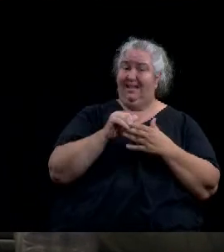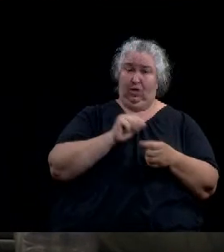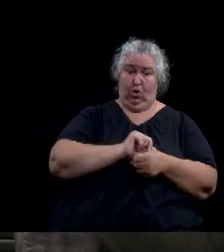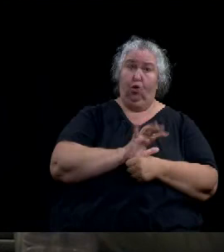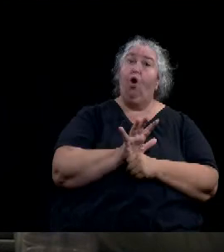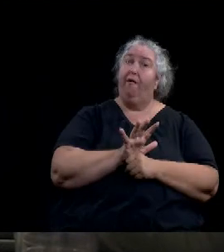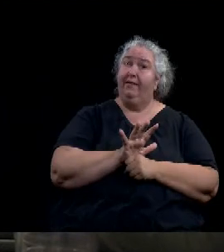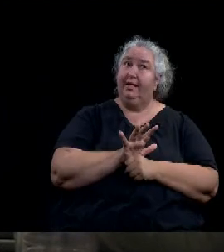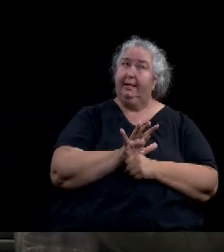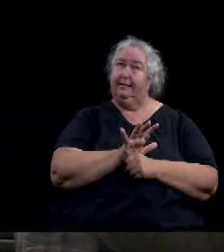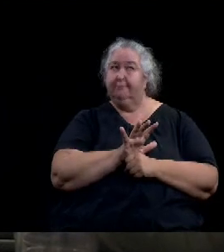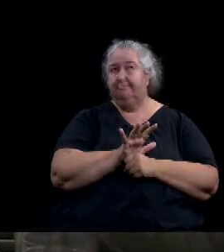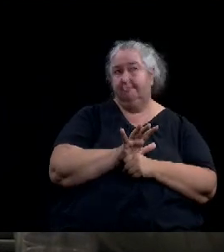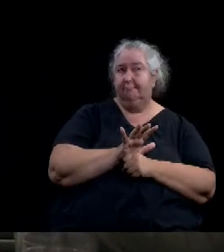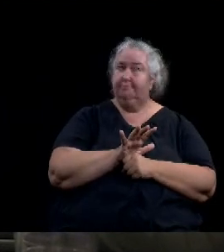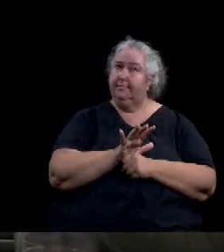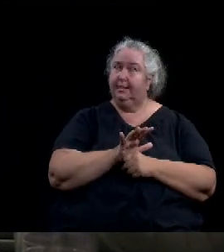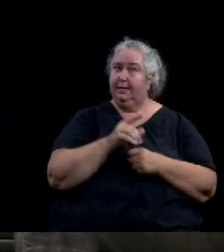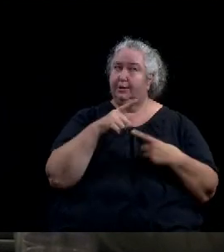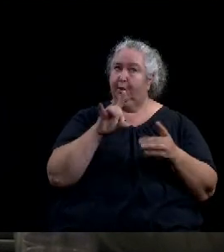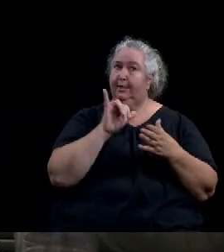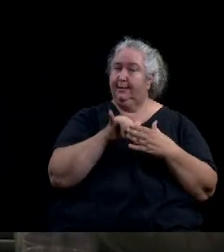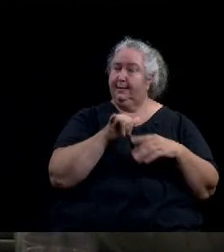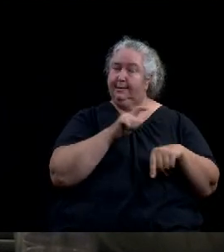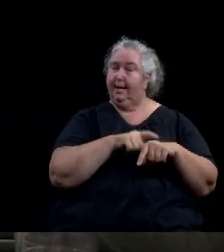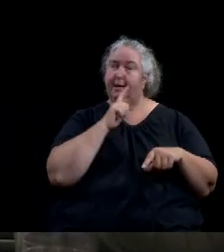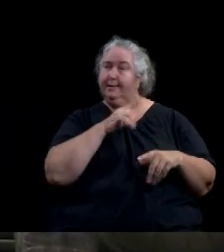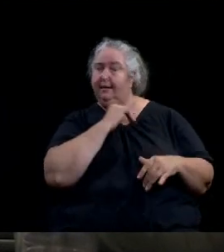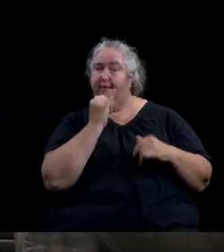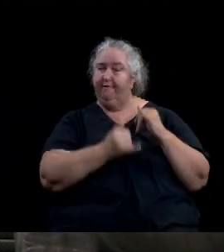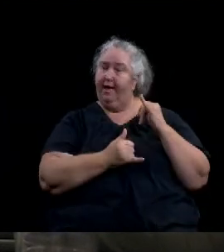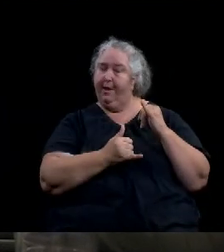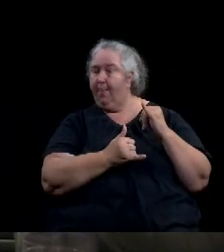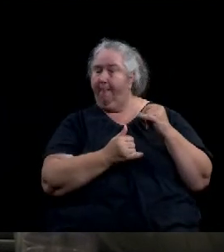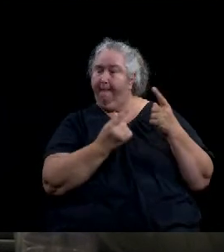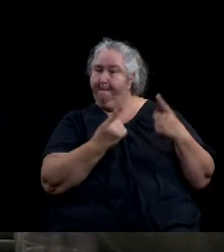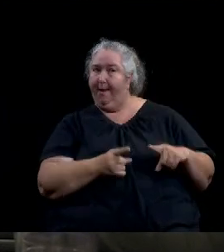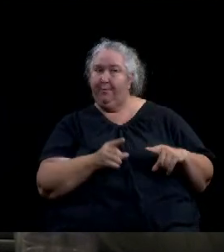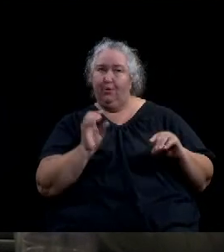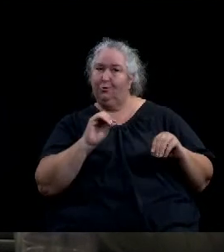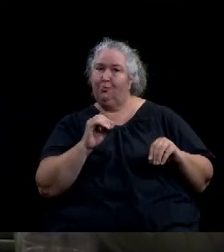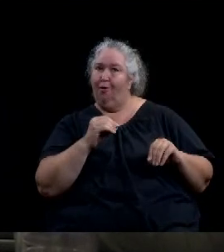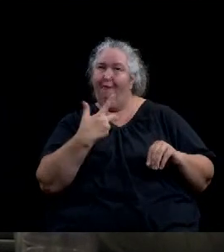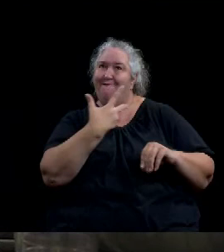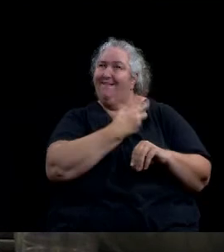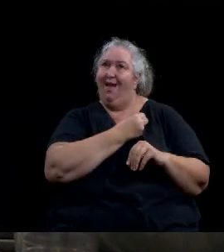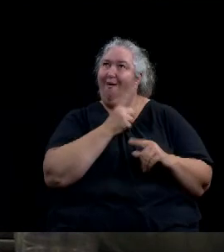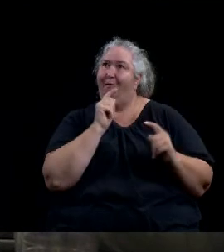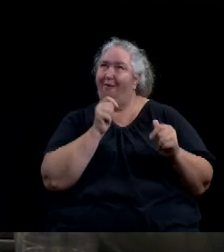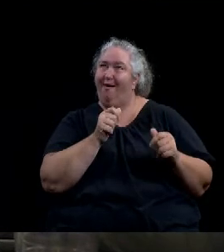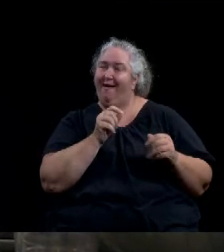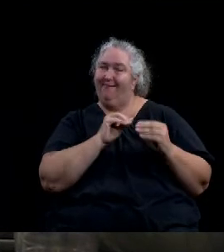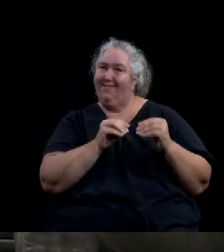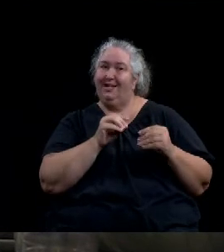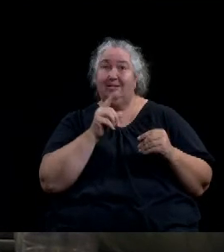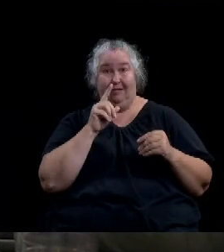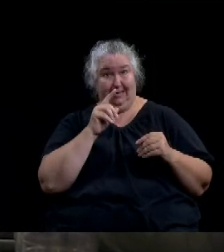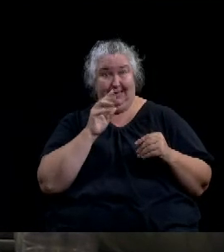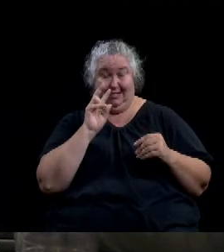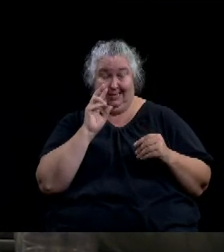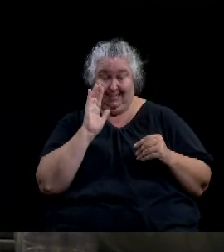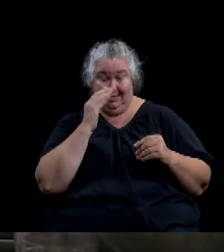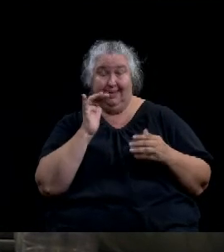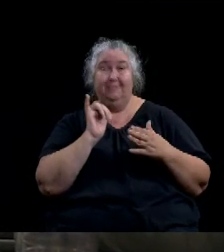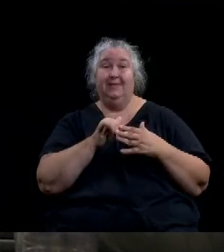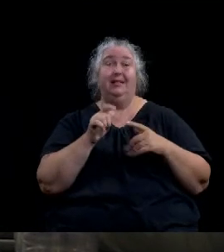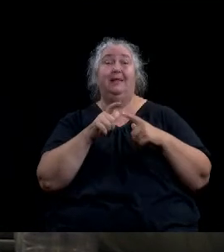exam, for which there is no vaccine or quick fix. Clearly, the city's greatest challenge requires a sustainability department dedicated to